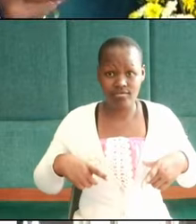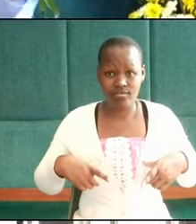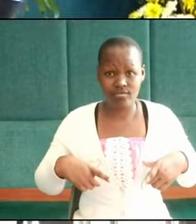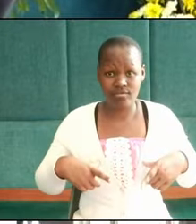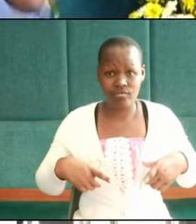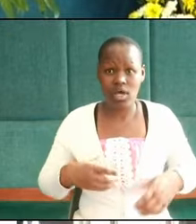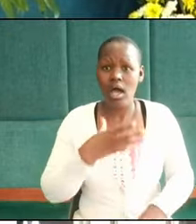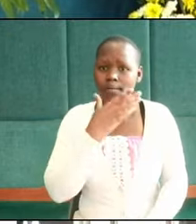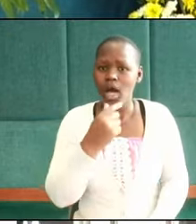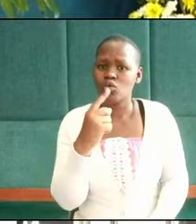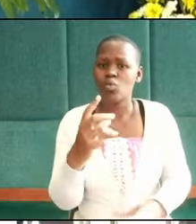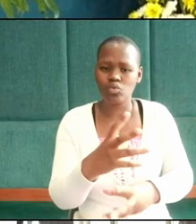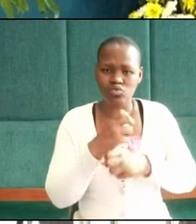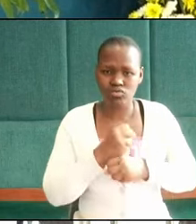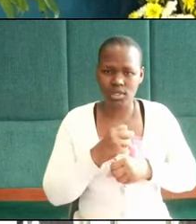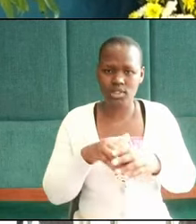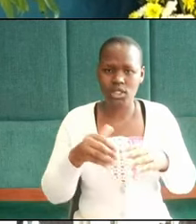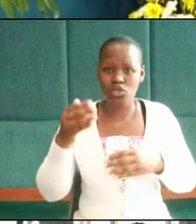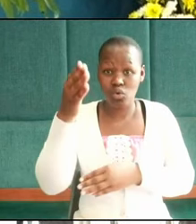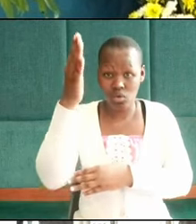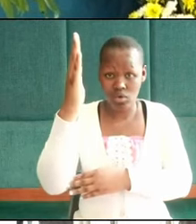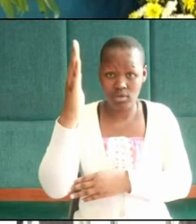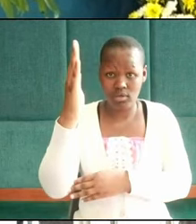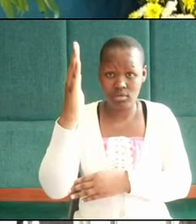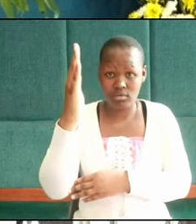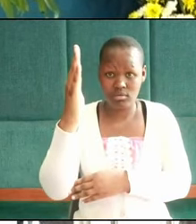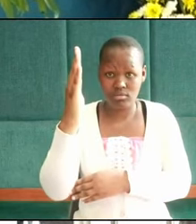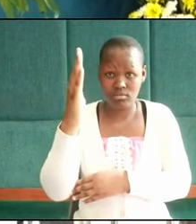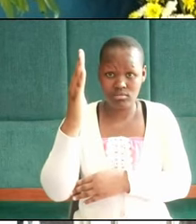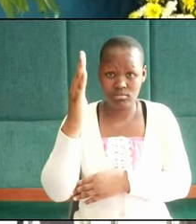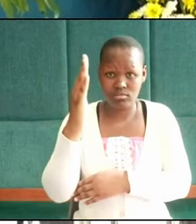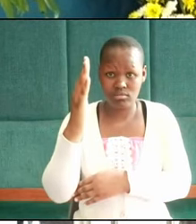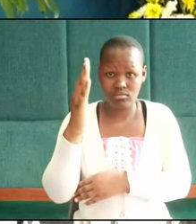the man who trusts in God can thrive.